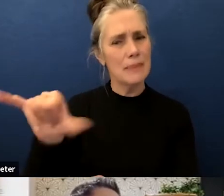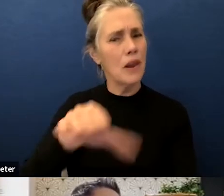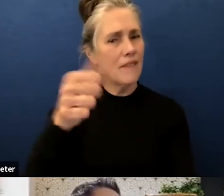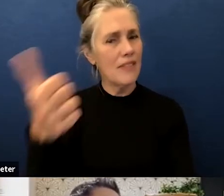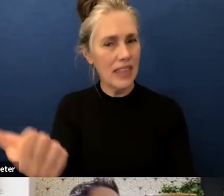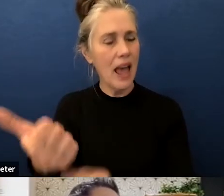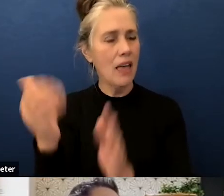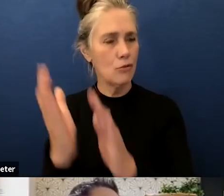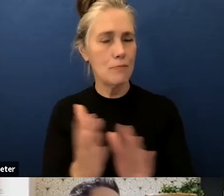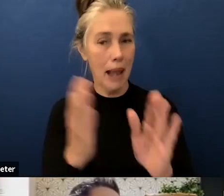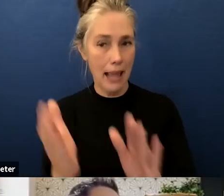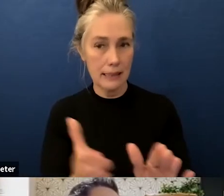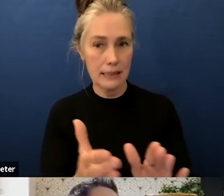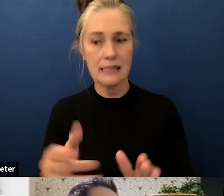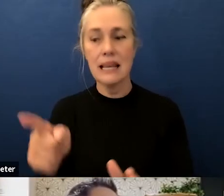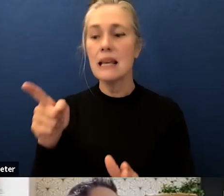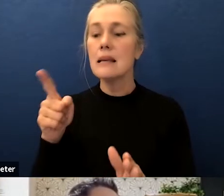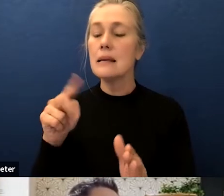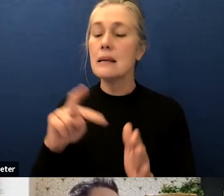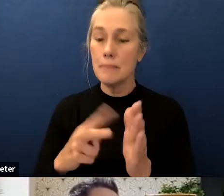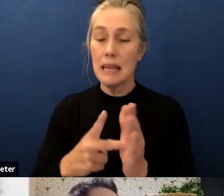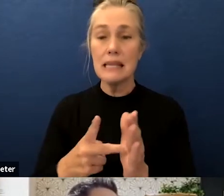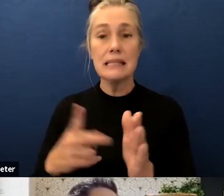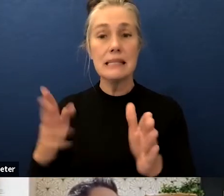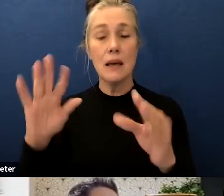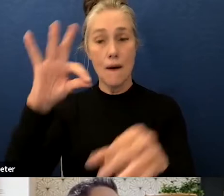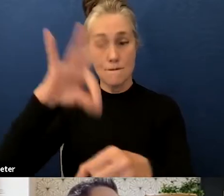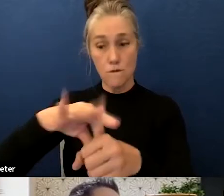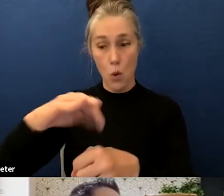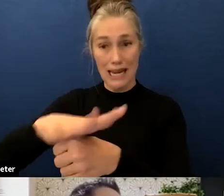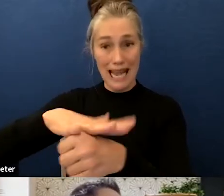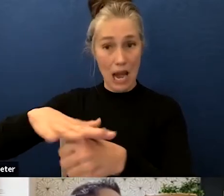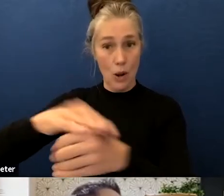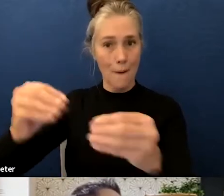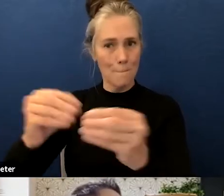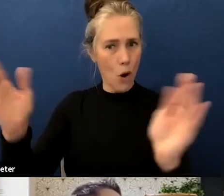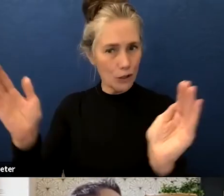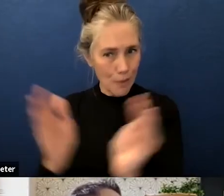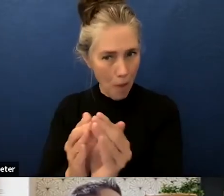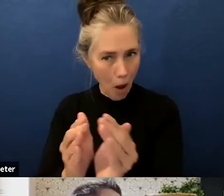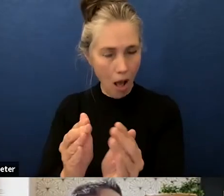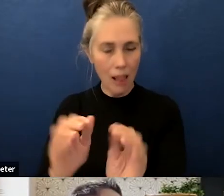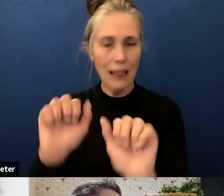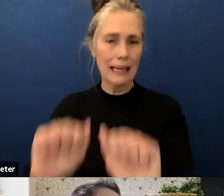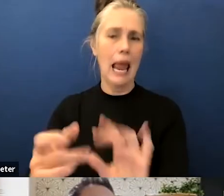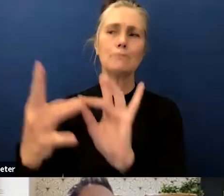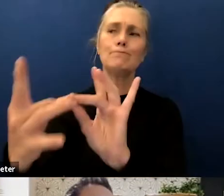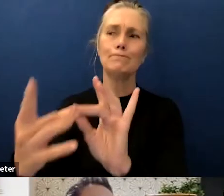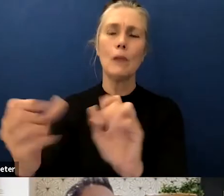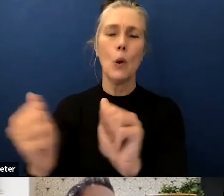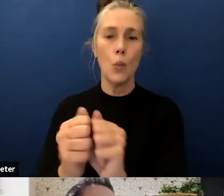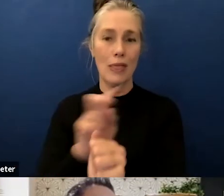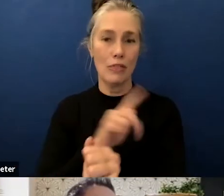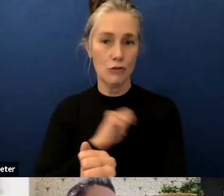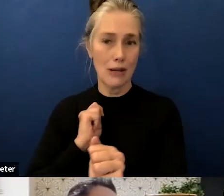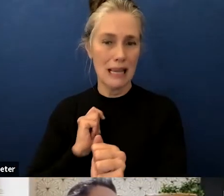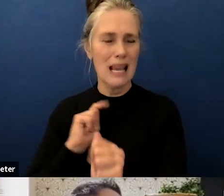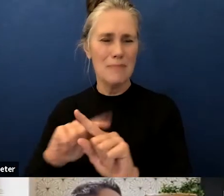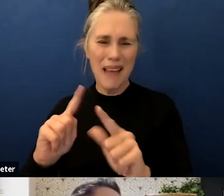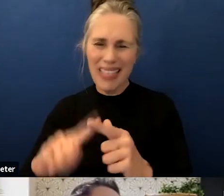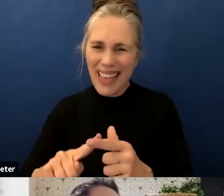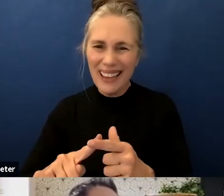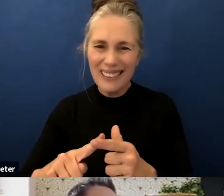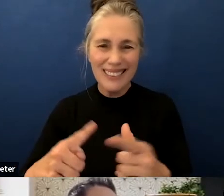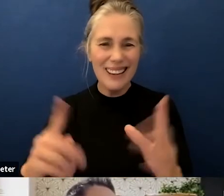in the sense that it was smaller uh voting areas uh but after discussion during the community meeting uh